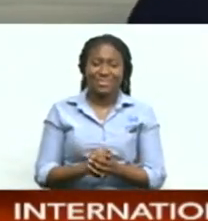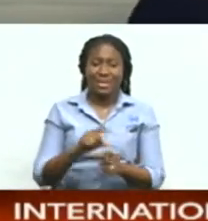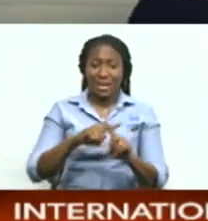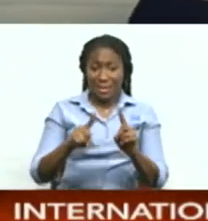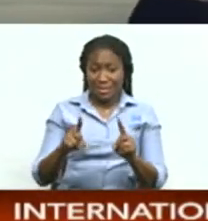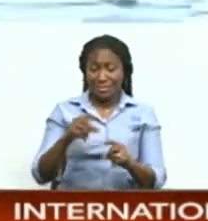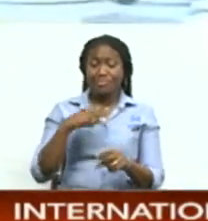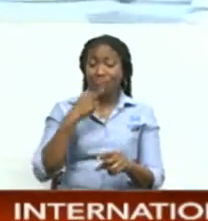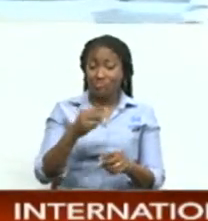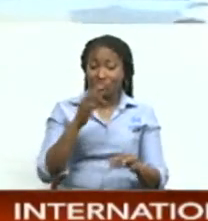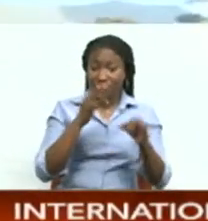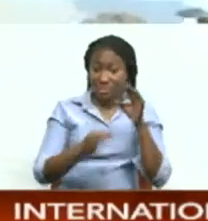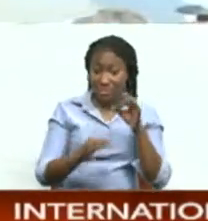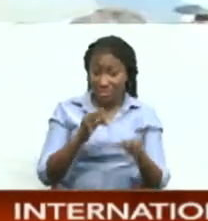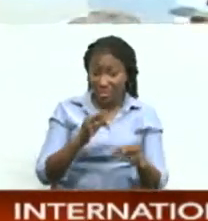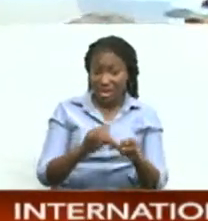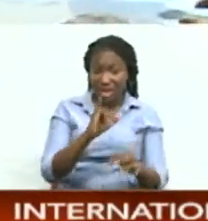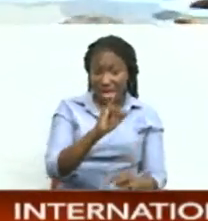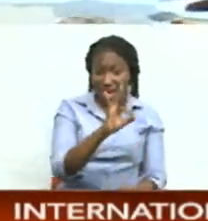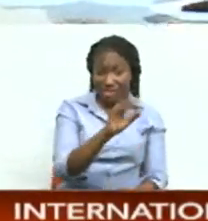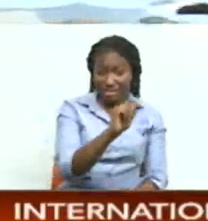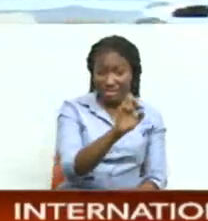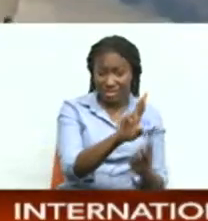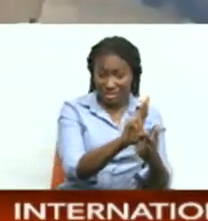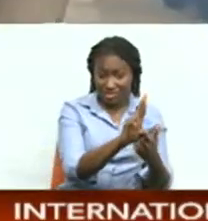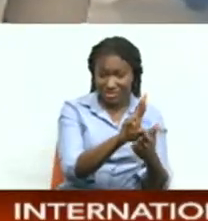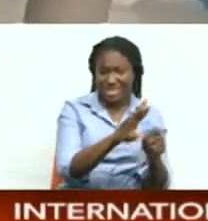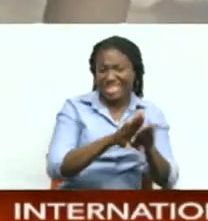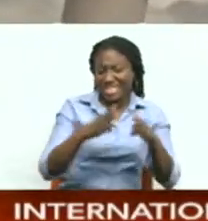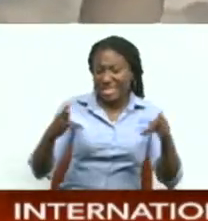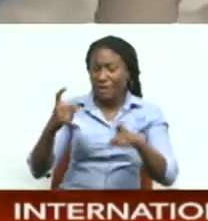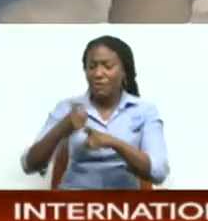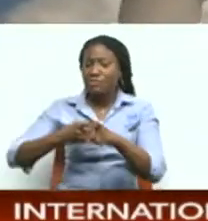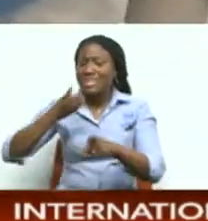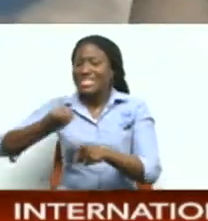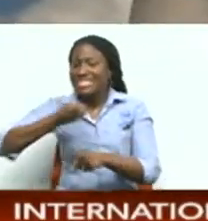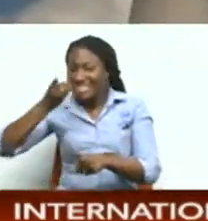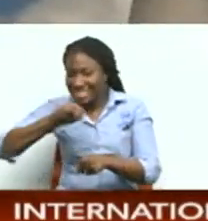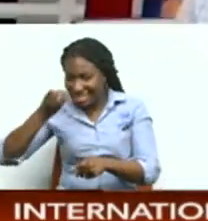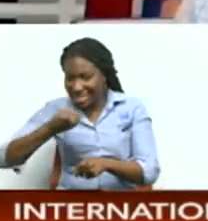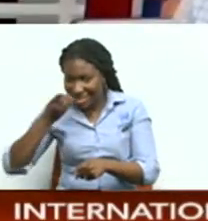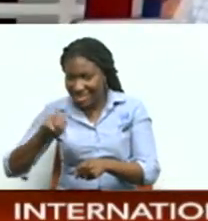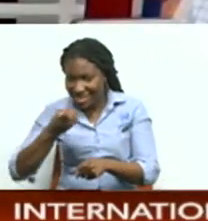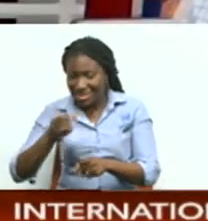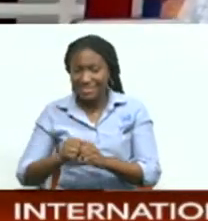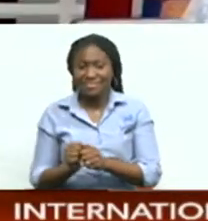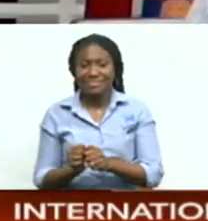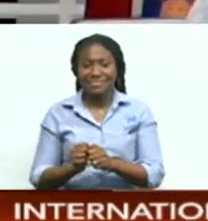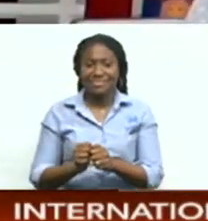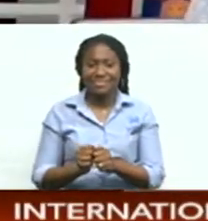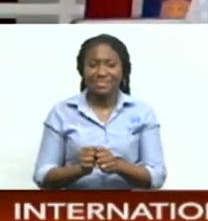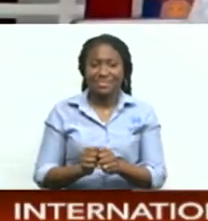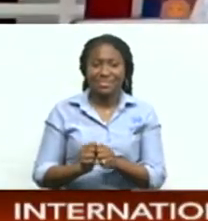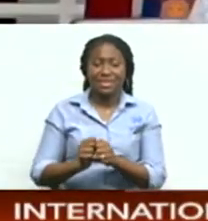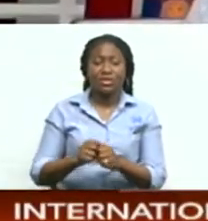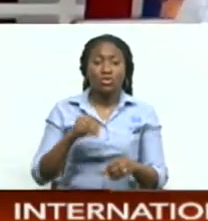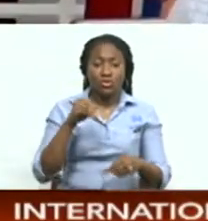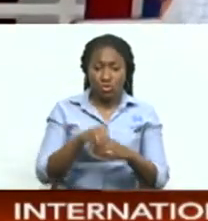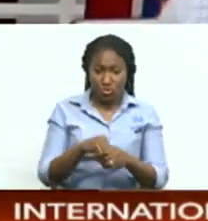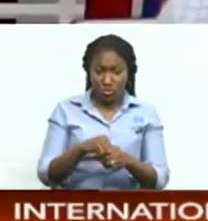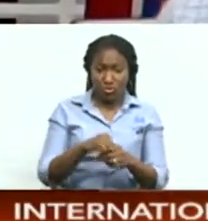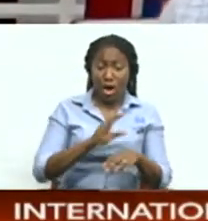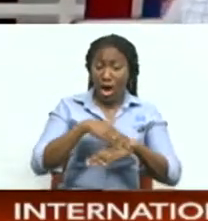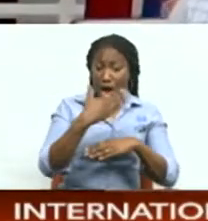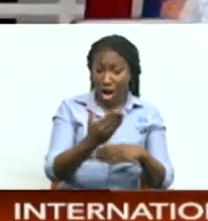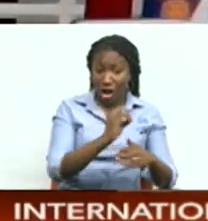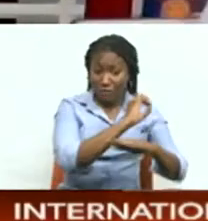notes that iftar must not be confused with the dinner that follows in which the poor and impoverished are invited to partake what usually occurs at the mosque it is that after